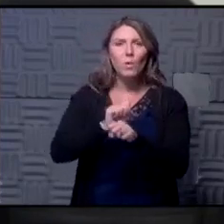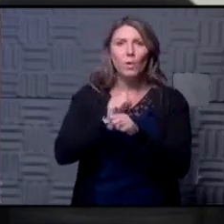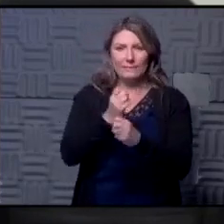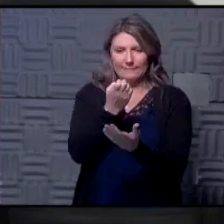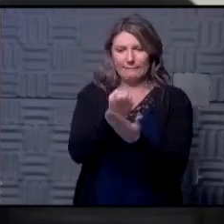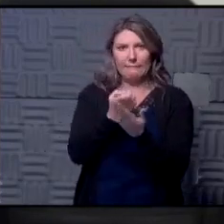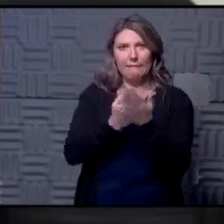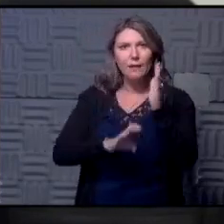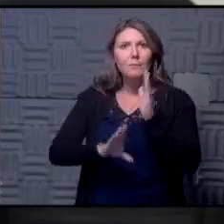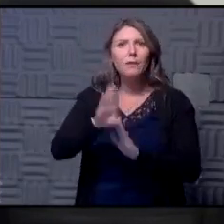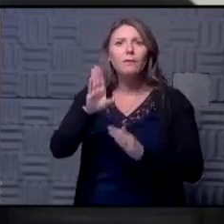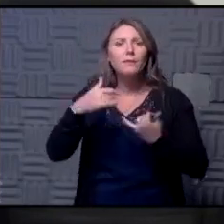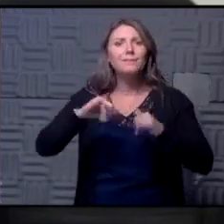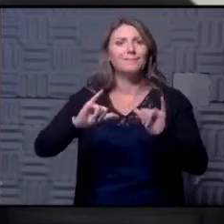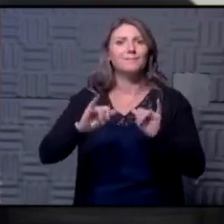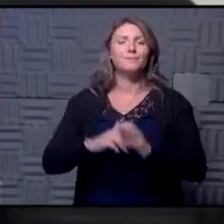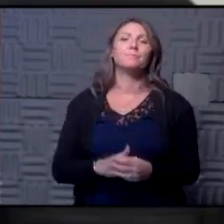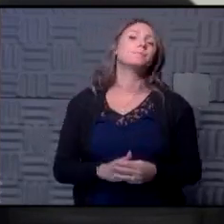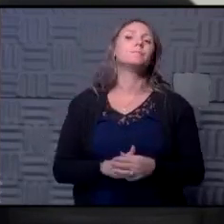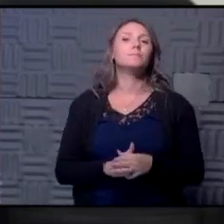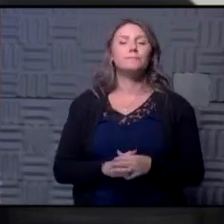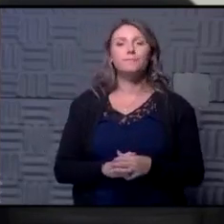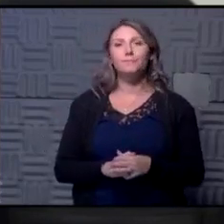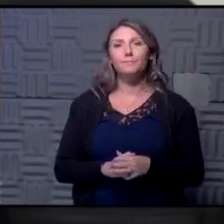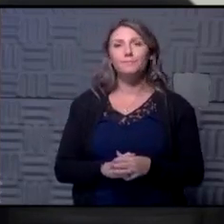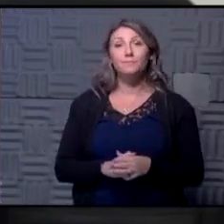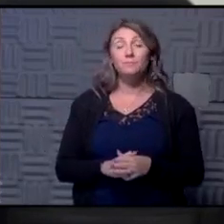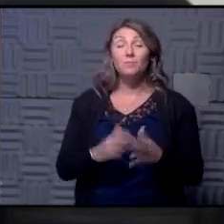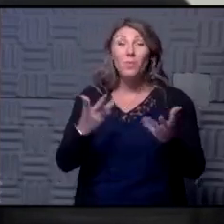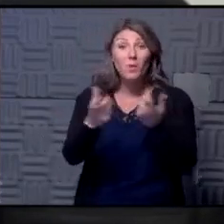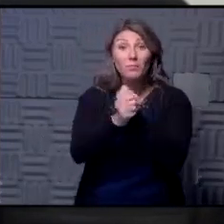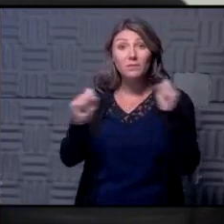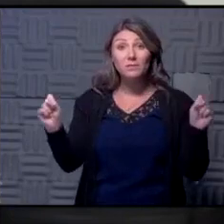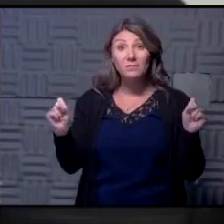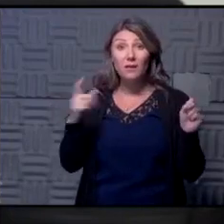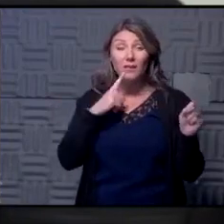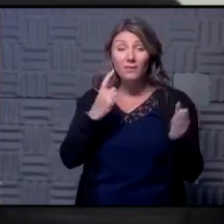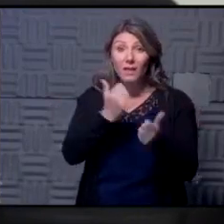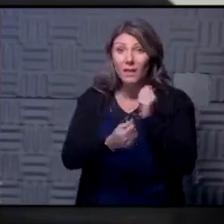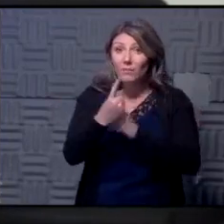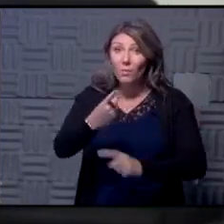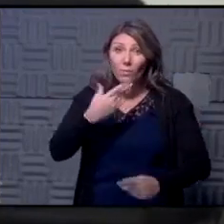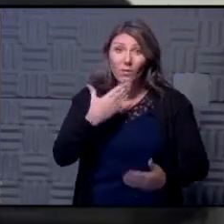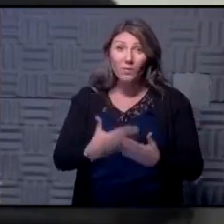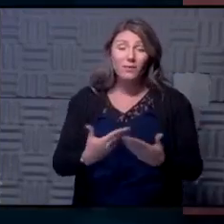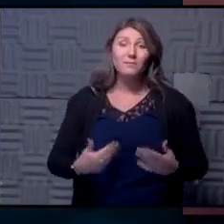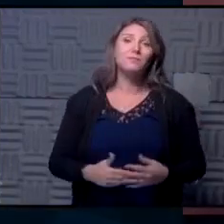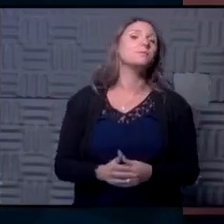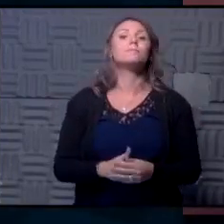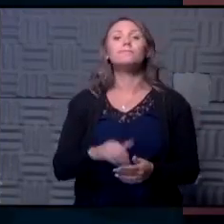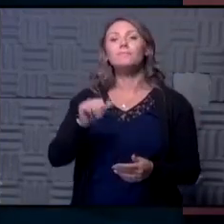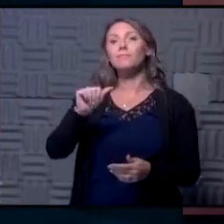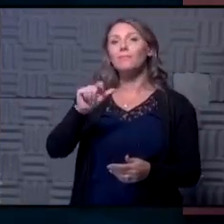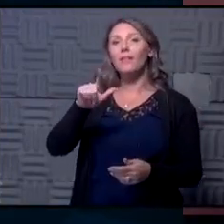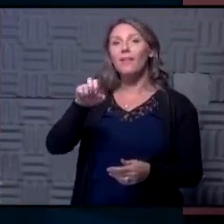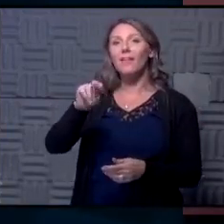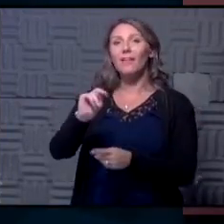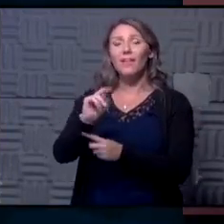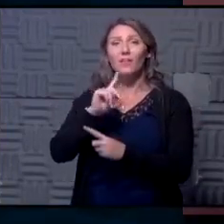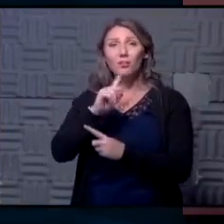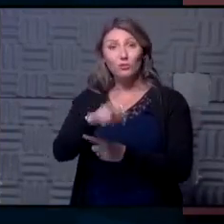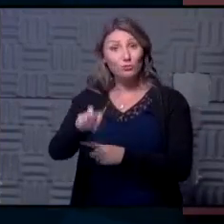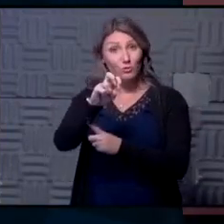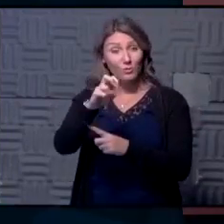and you know just be safe get everybody well Alan our tour is doing it right and